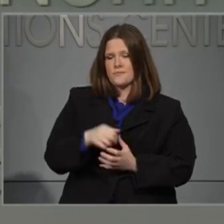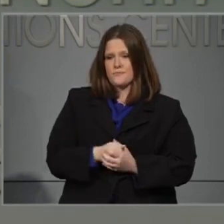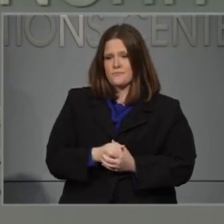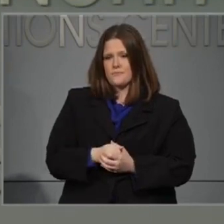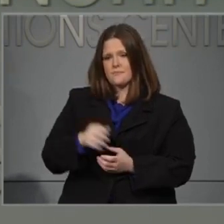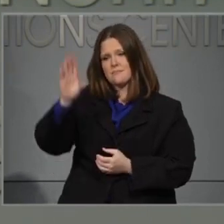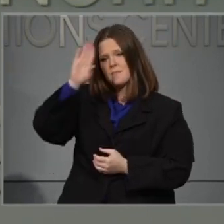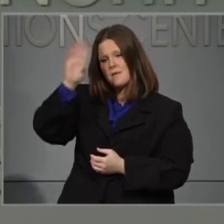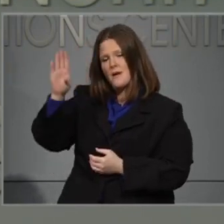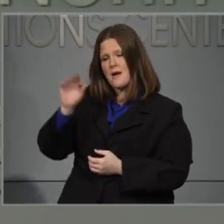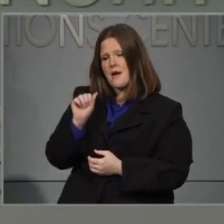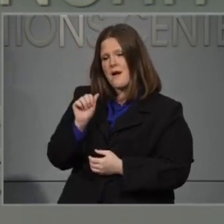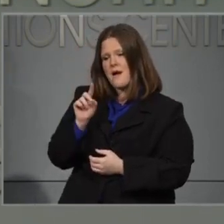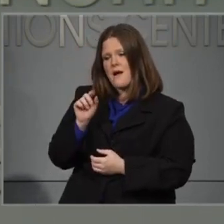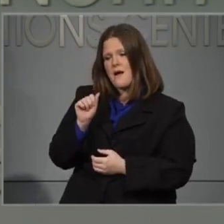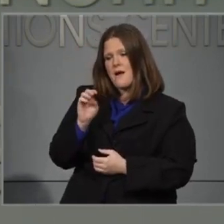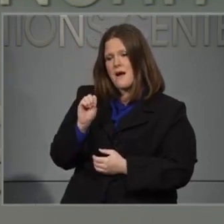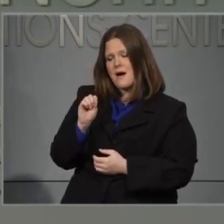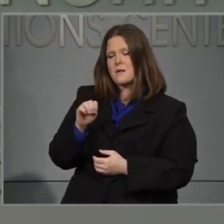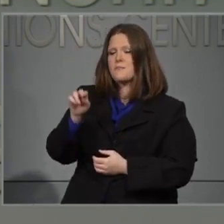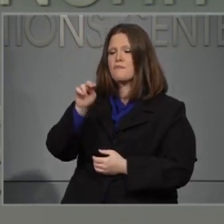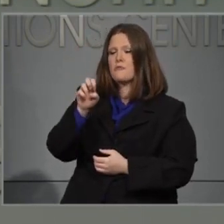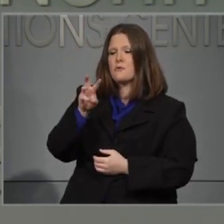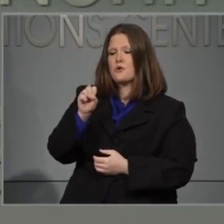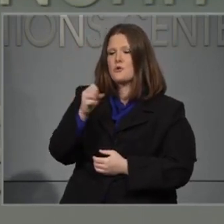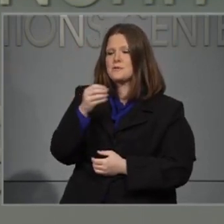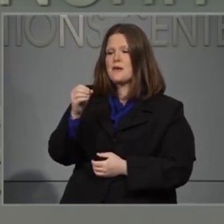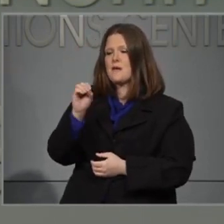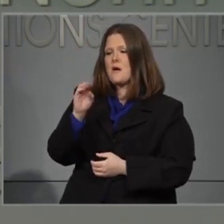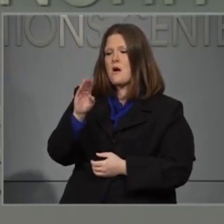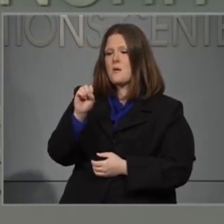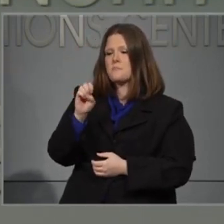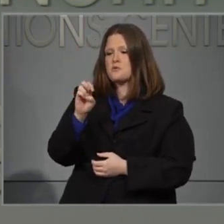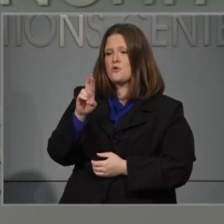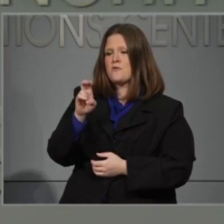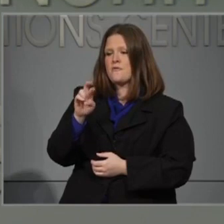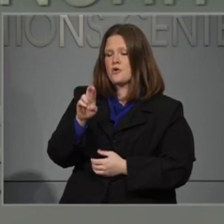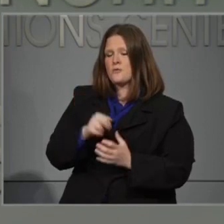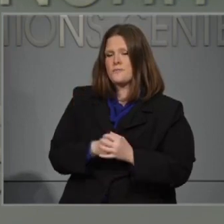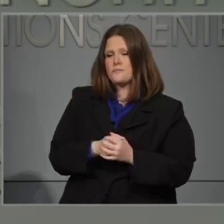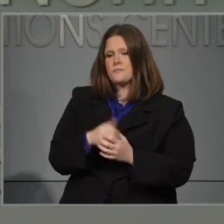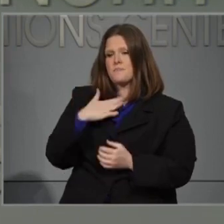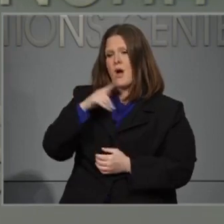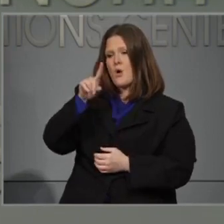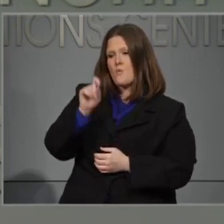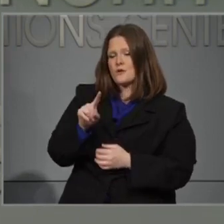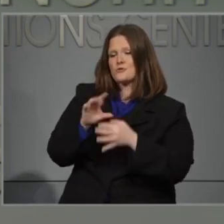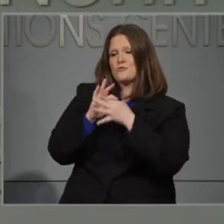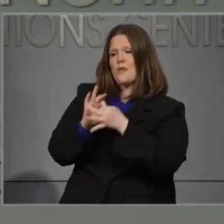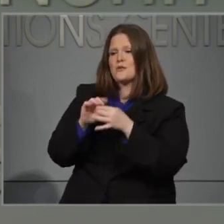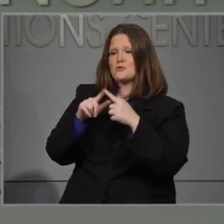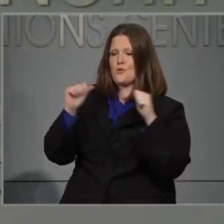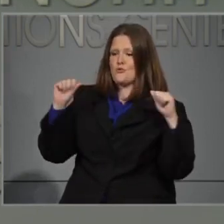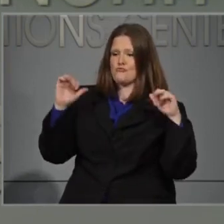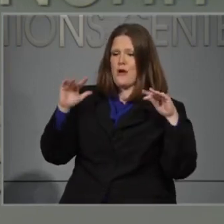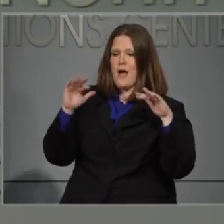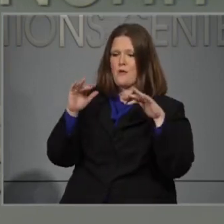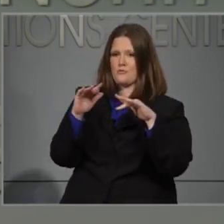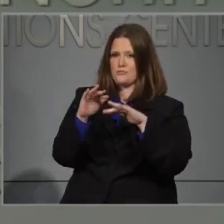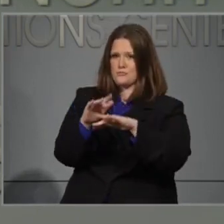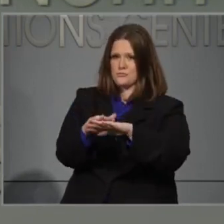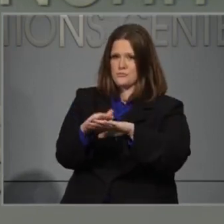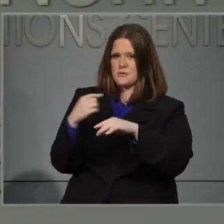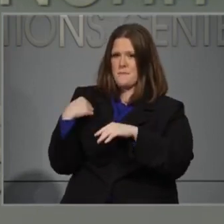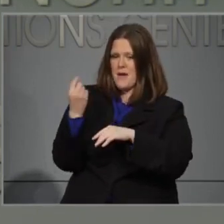Hi, Governor. This is Adam Wagner from the News and Observer. This question is in regards to the crowds we've seen the past